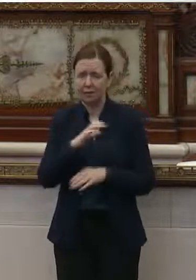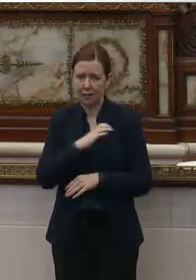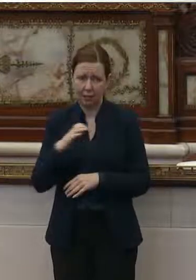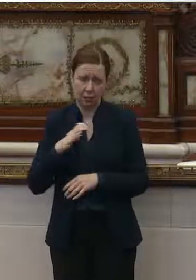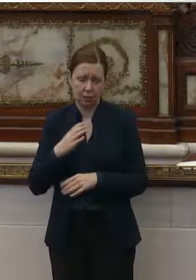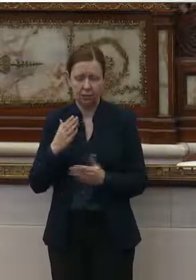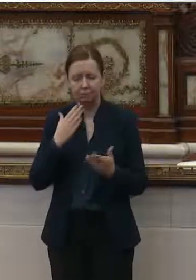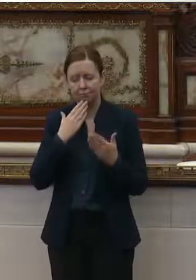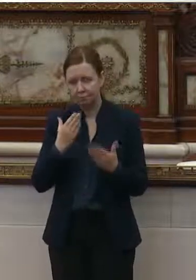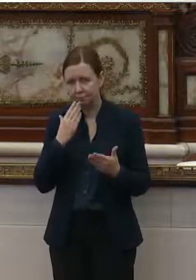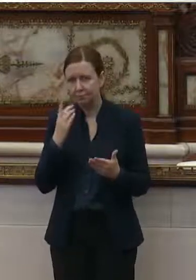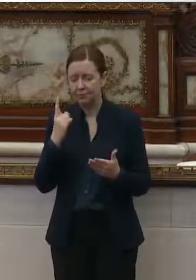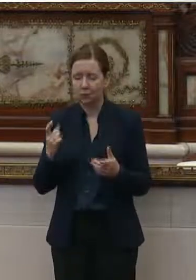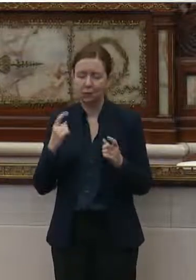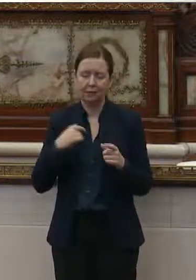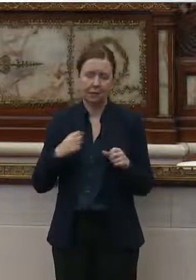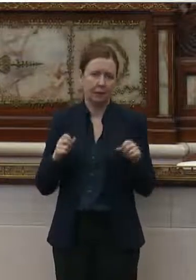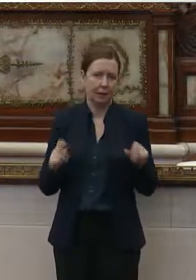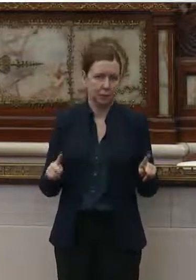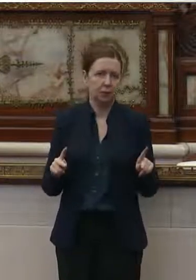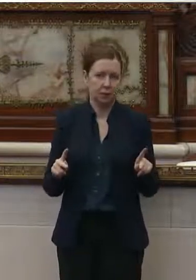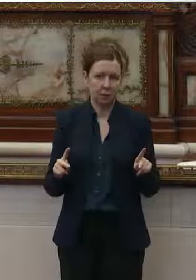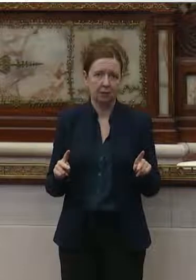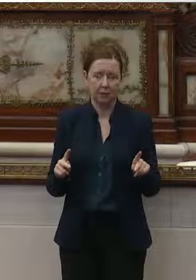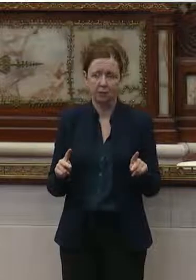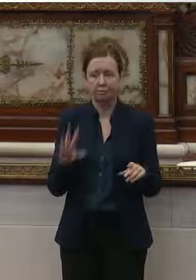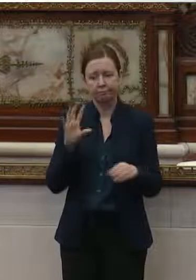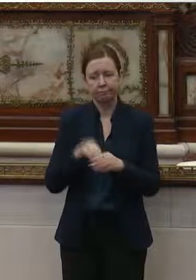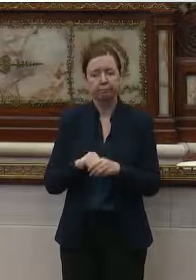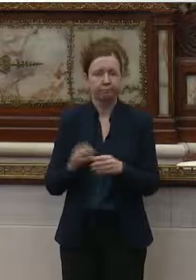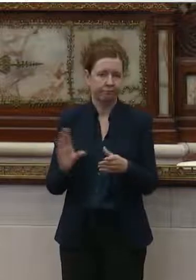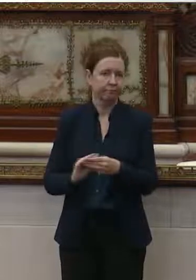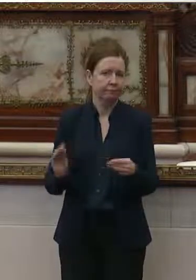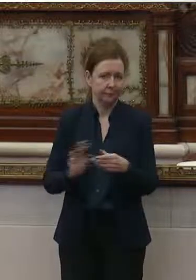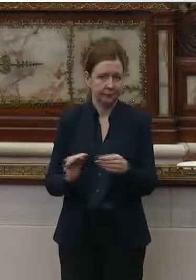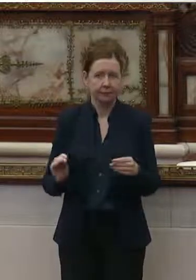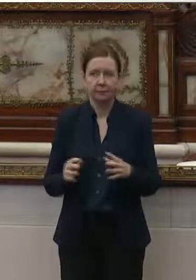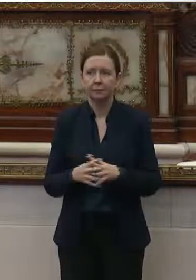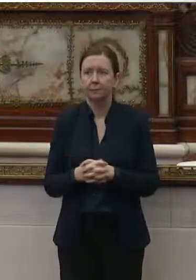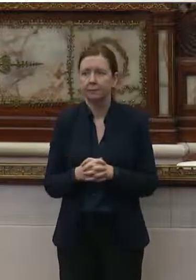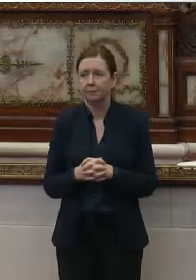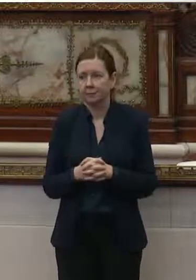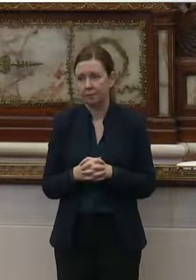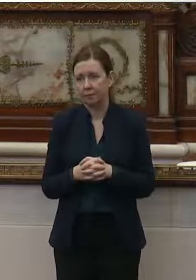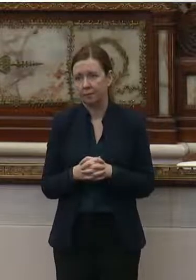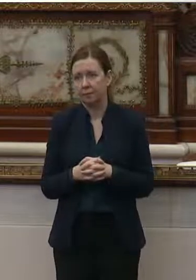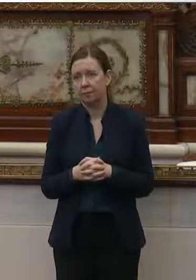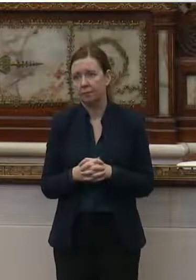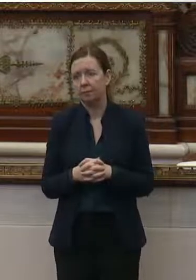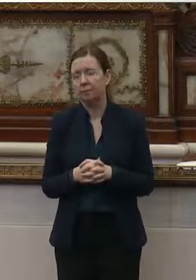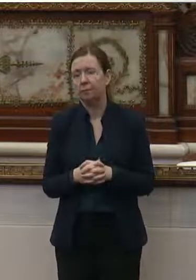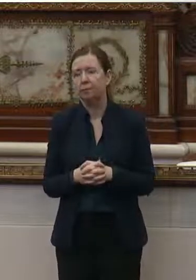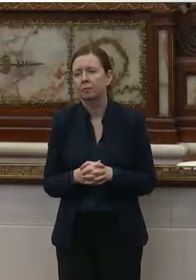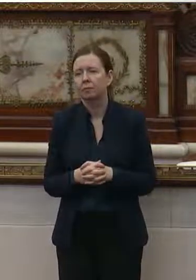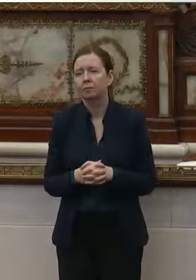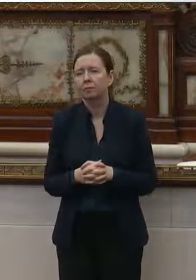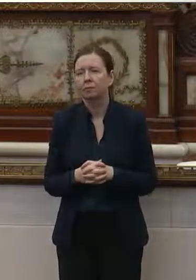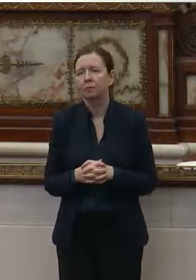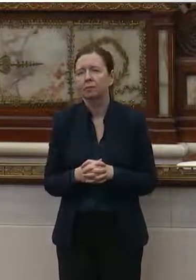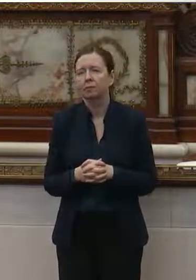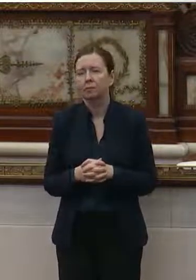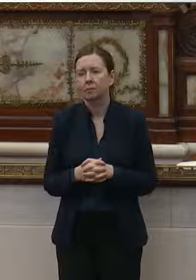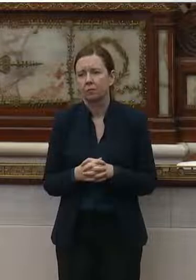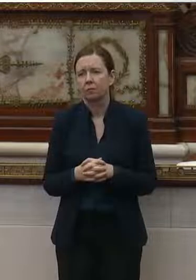giving me the opportunity. I today, and I would like to